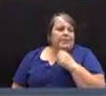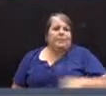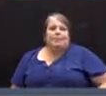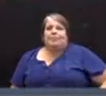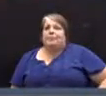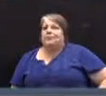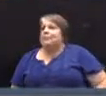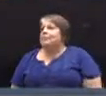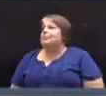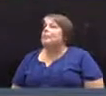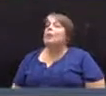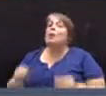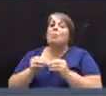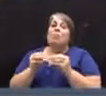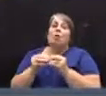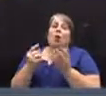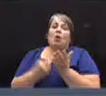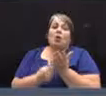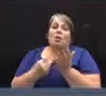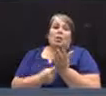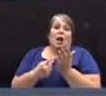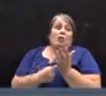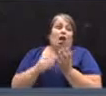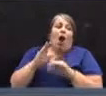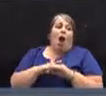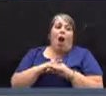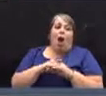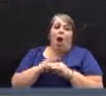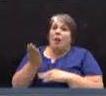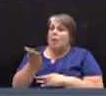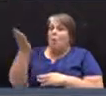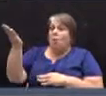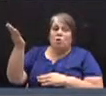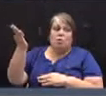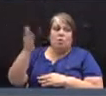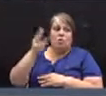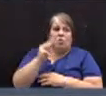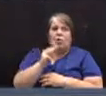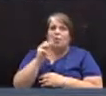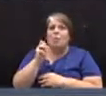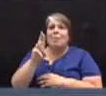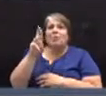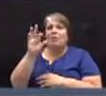Further discussion on the motion? Mr. Fennell.